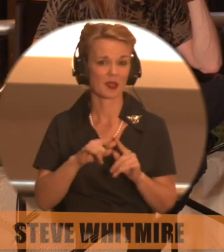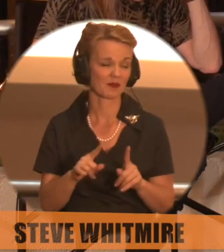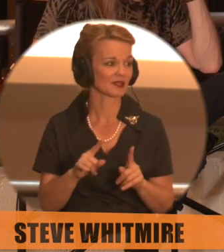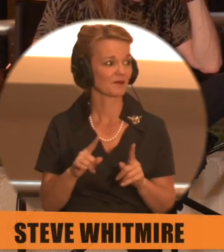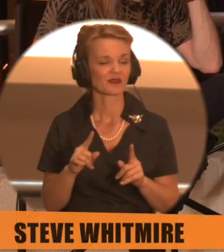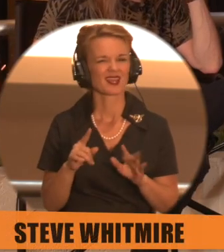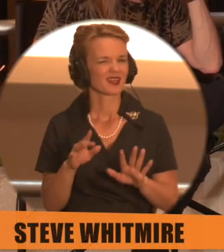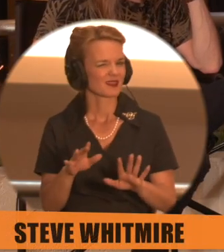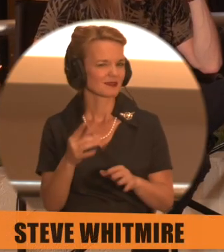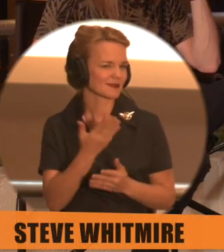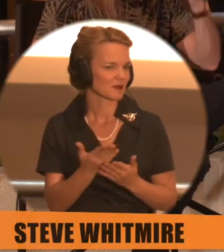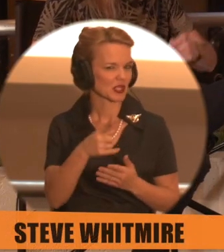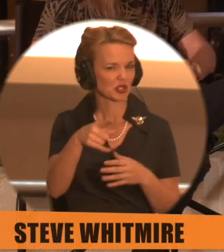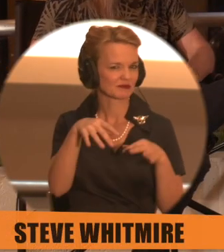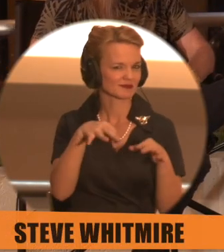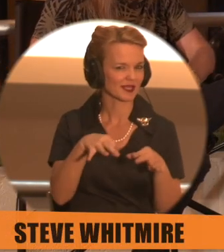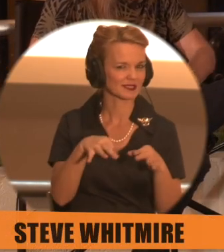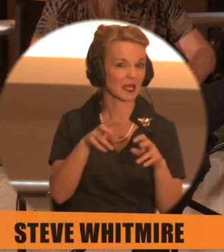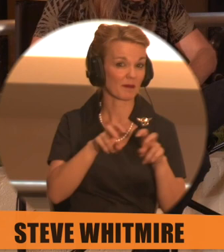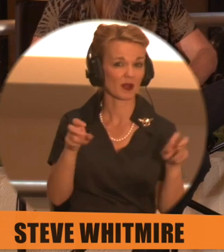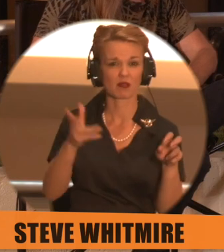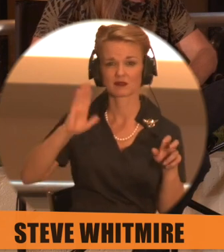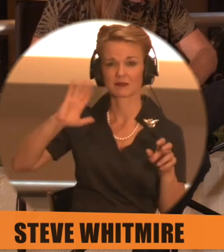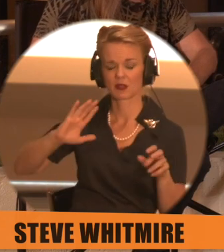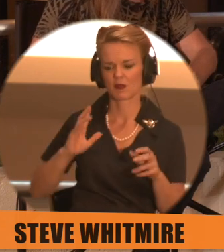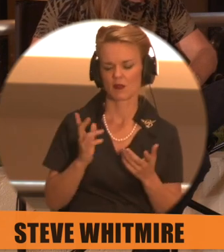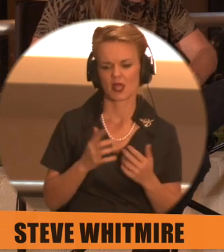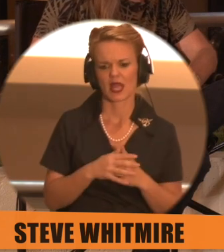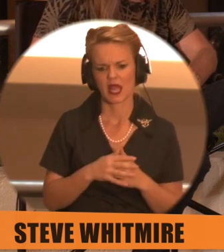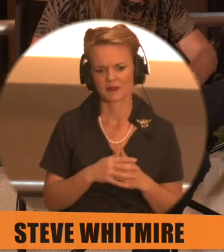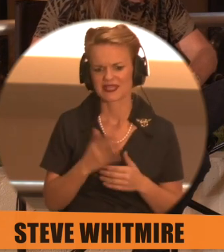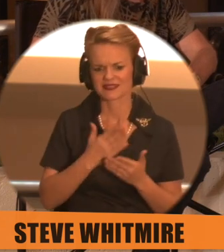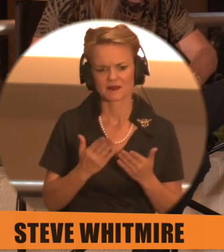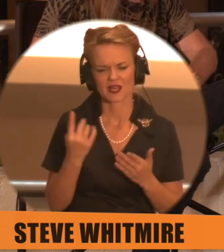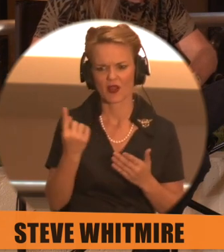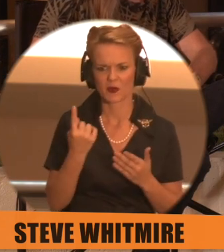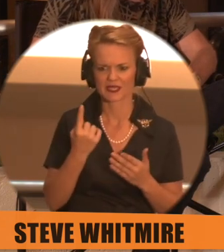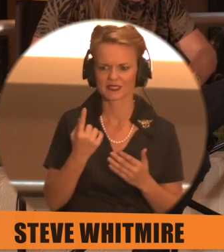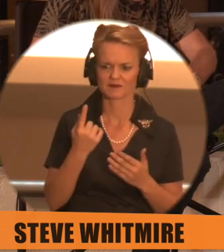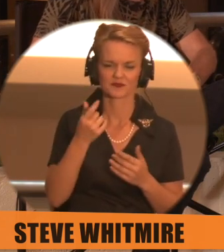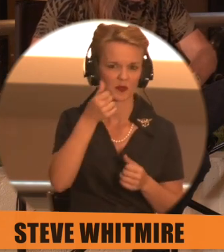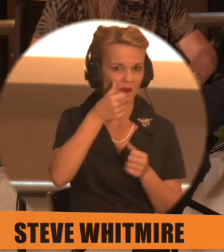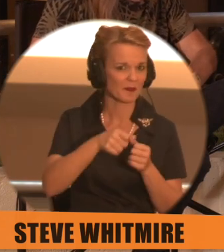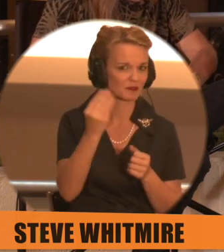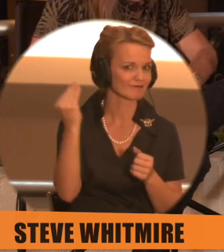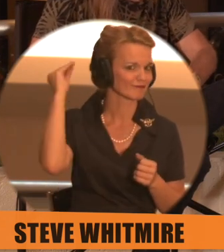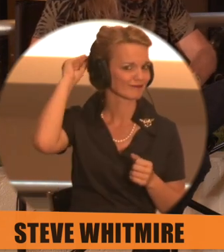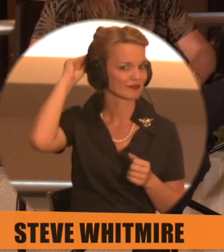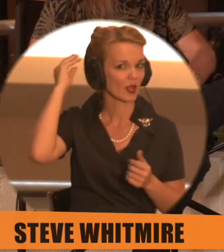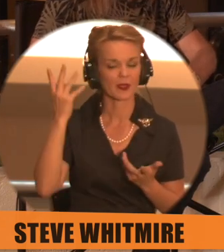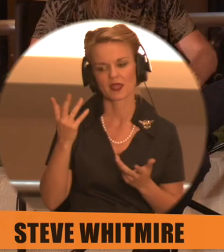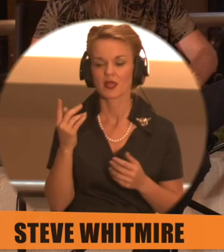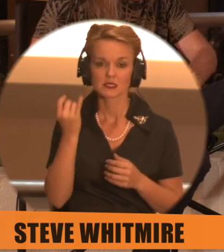said at a panel, or maybe, I don't know, I've seen interviews for years for years. It's something that I've always taken part. It's just, let's say we have the puppet out.